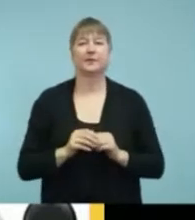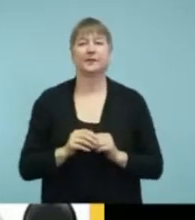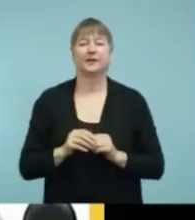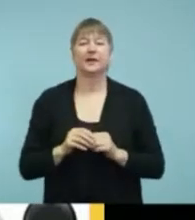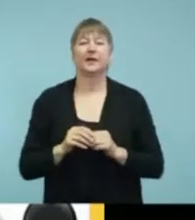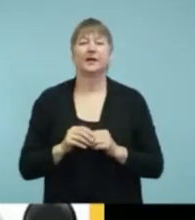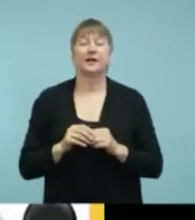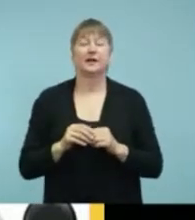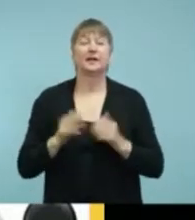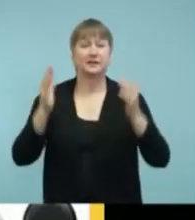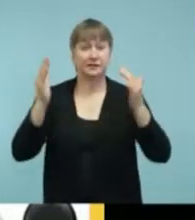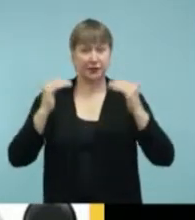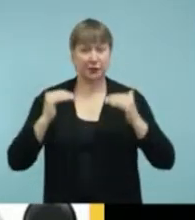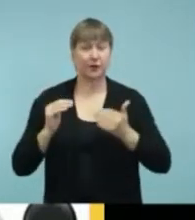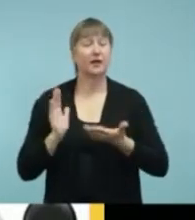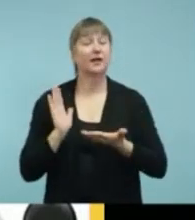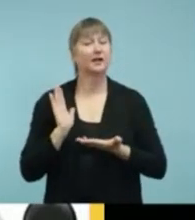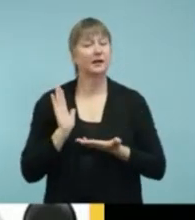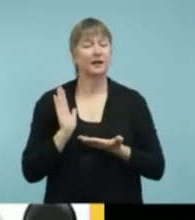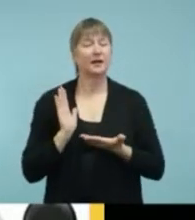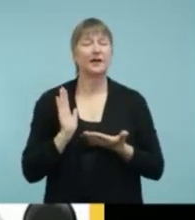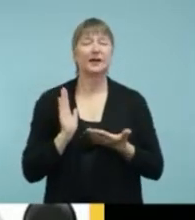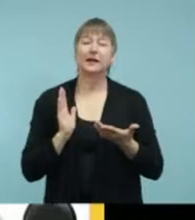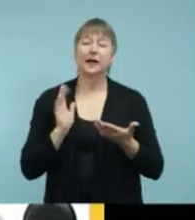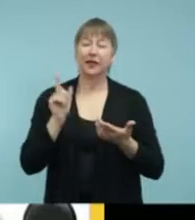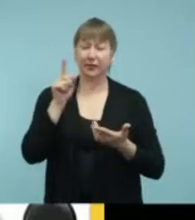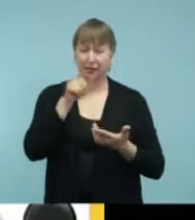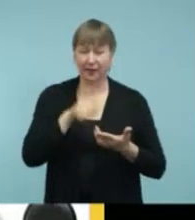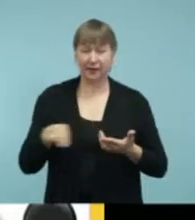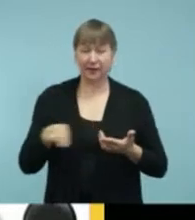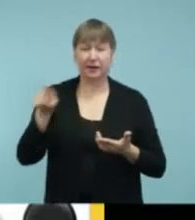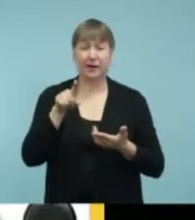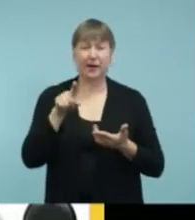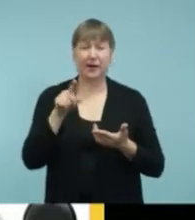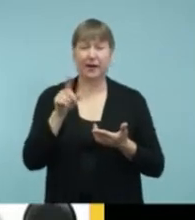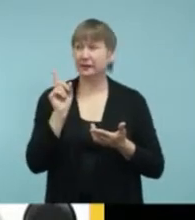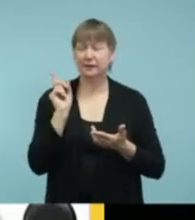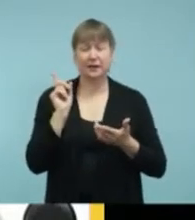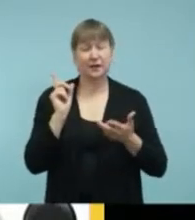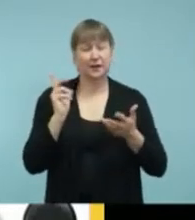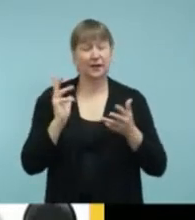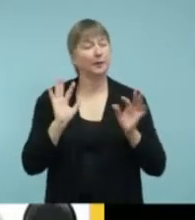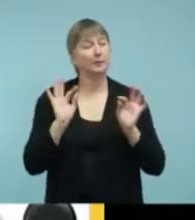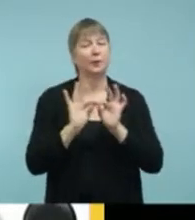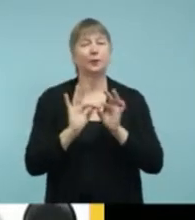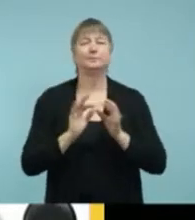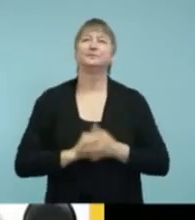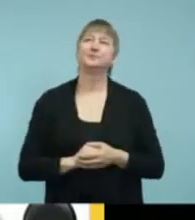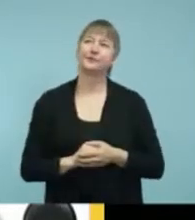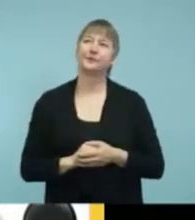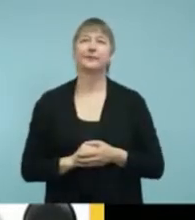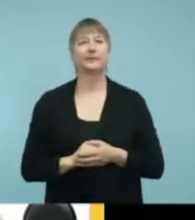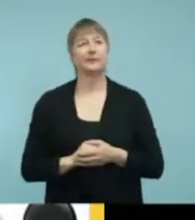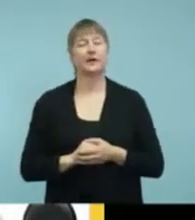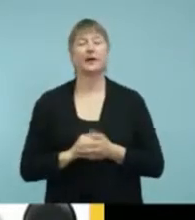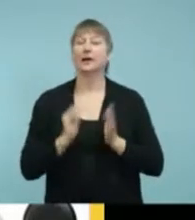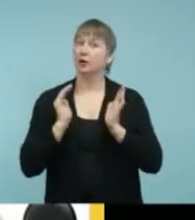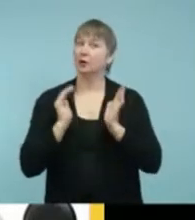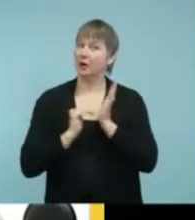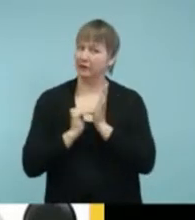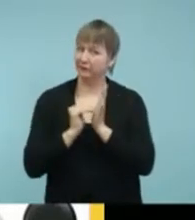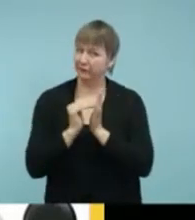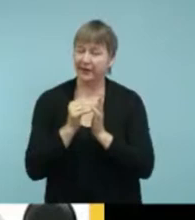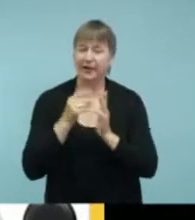I think, is important because many, many times I've gone into a classroom and